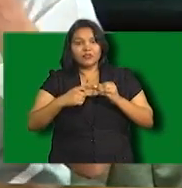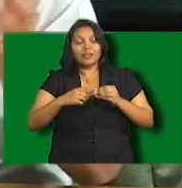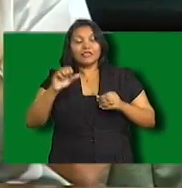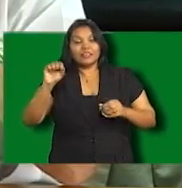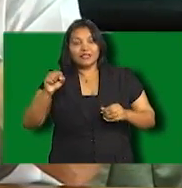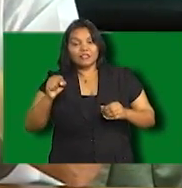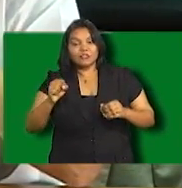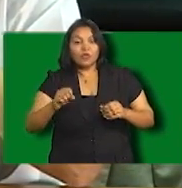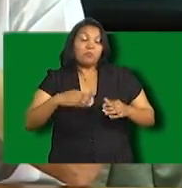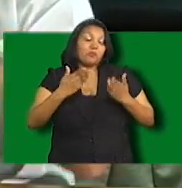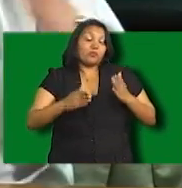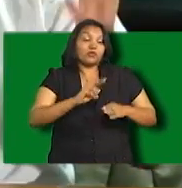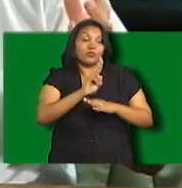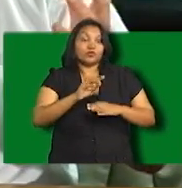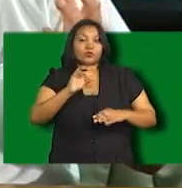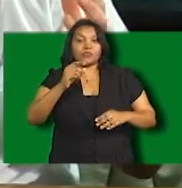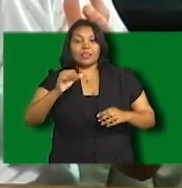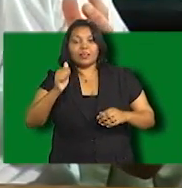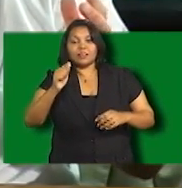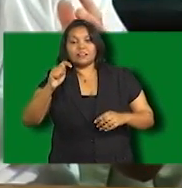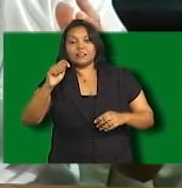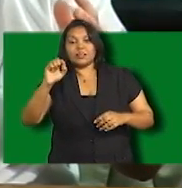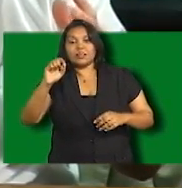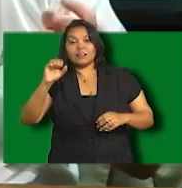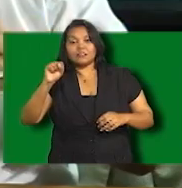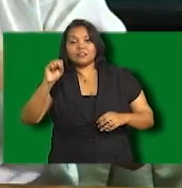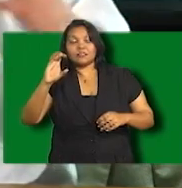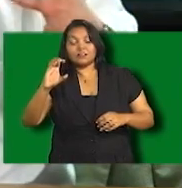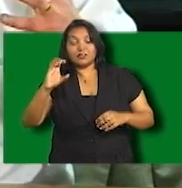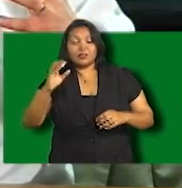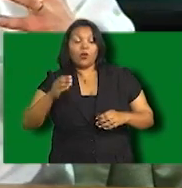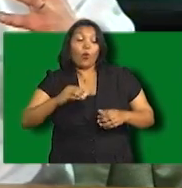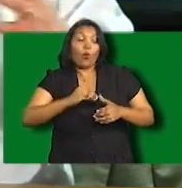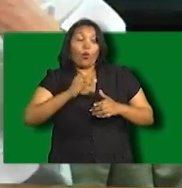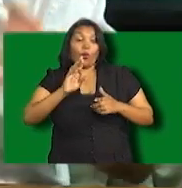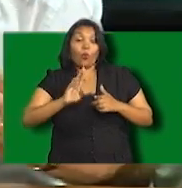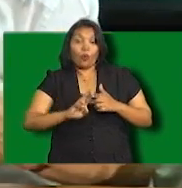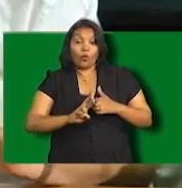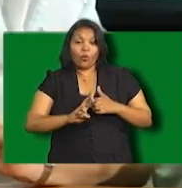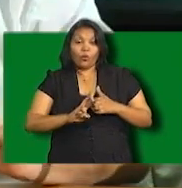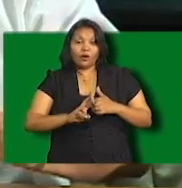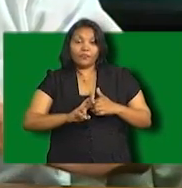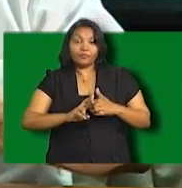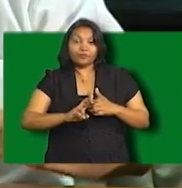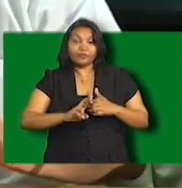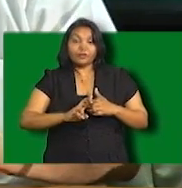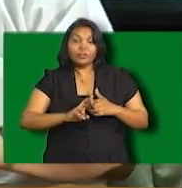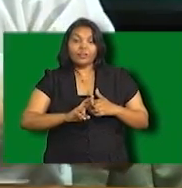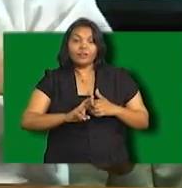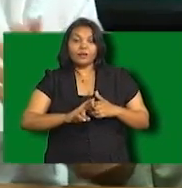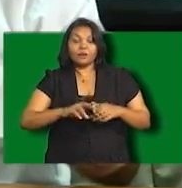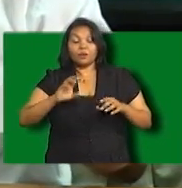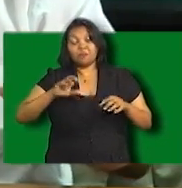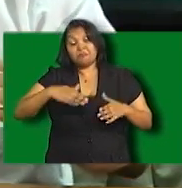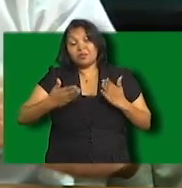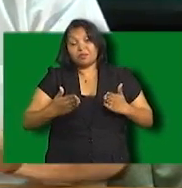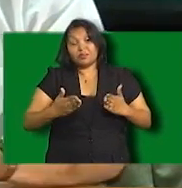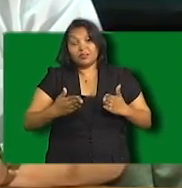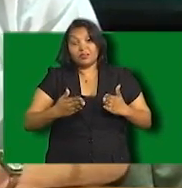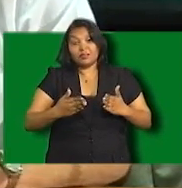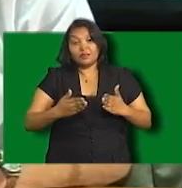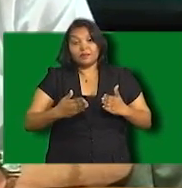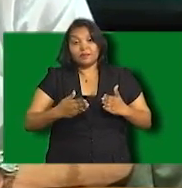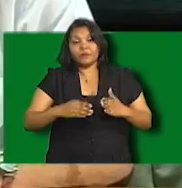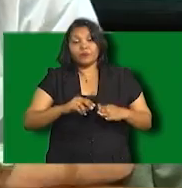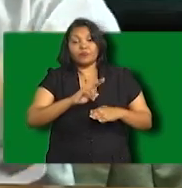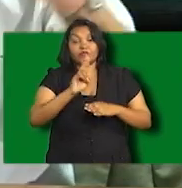Obviously, you would go ATSC because you are NTSC at the moment, that's obvious. But on the other hand, on the other hand, why don't